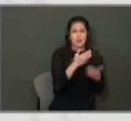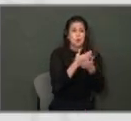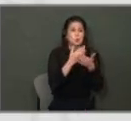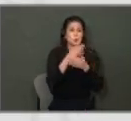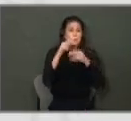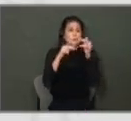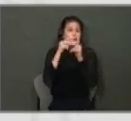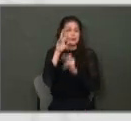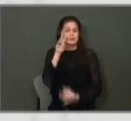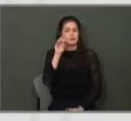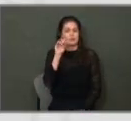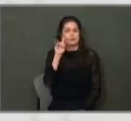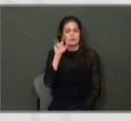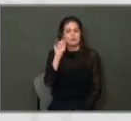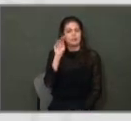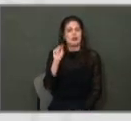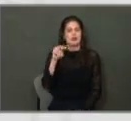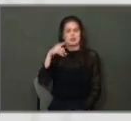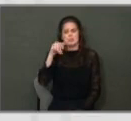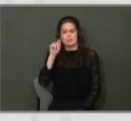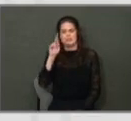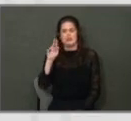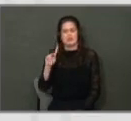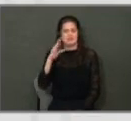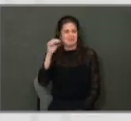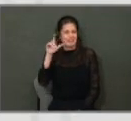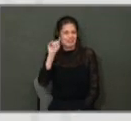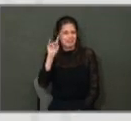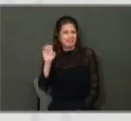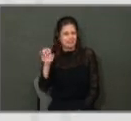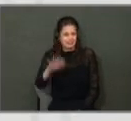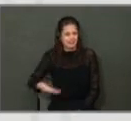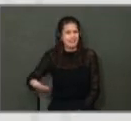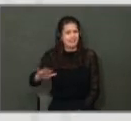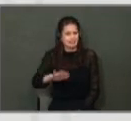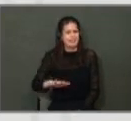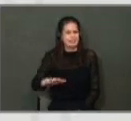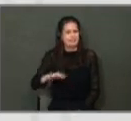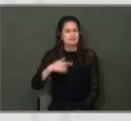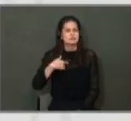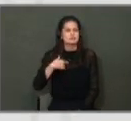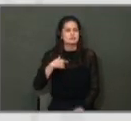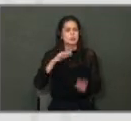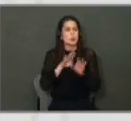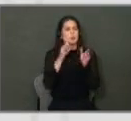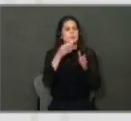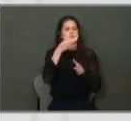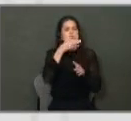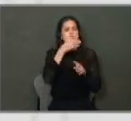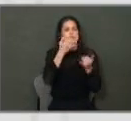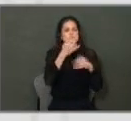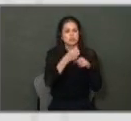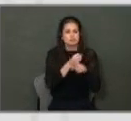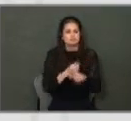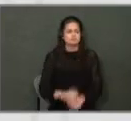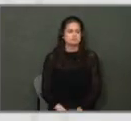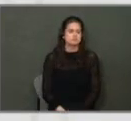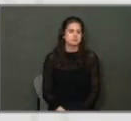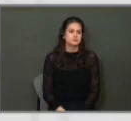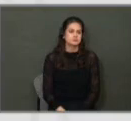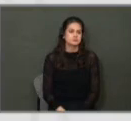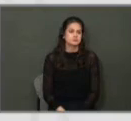Woodlawn Lake that's coming online later on this year. Next slide. Next